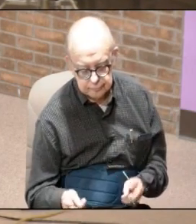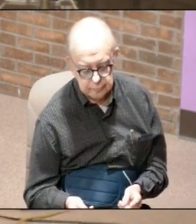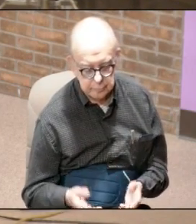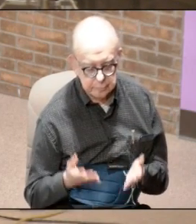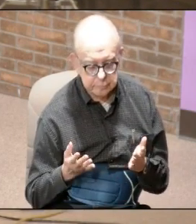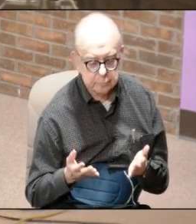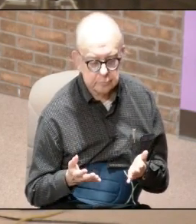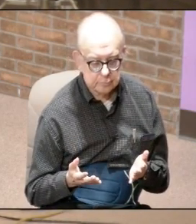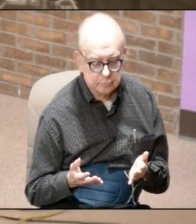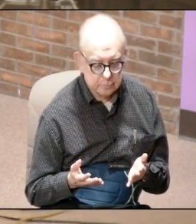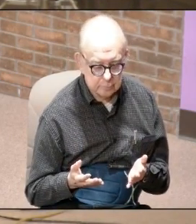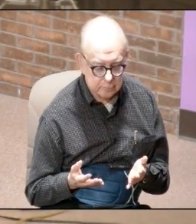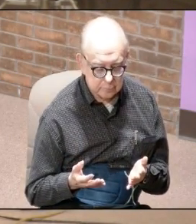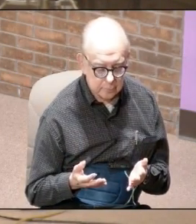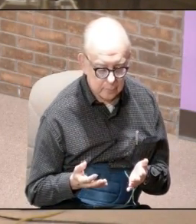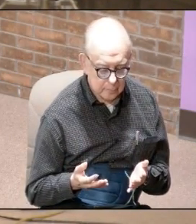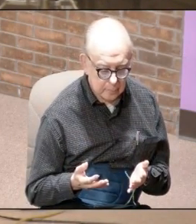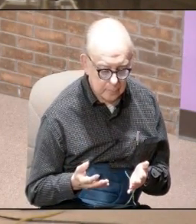fire and